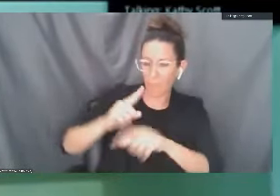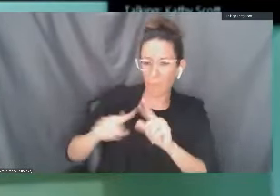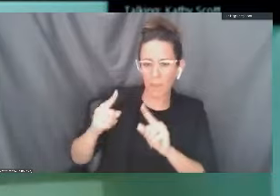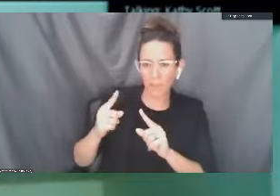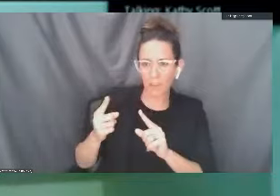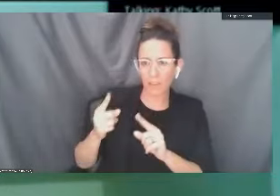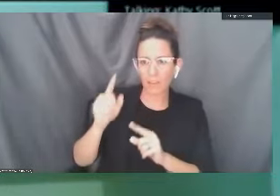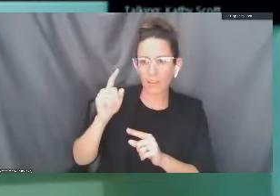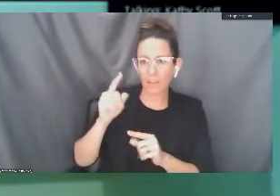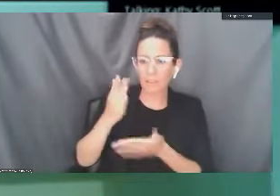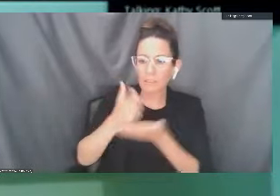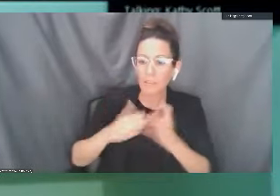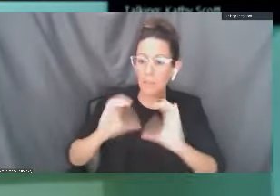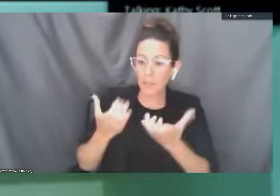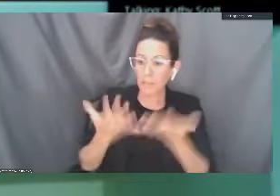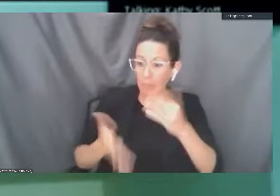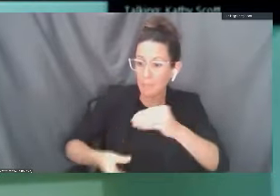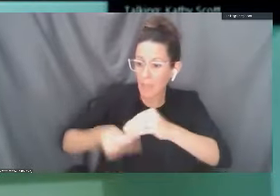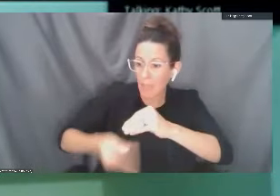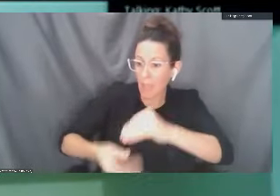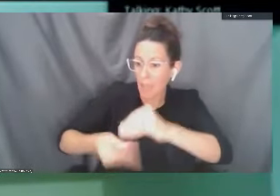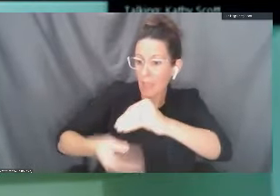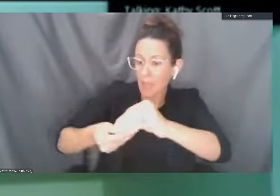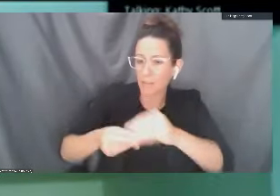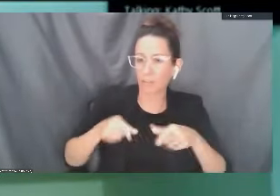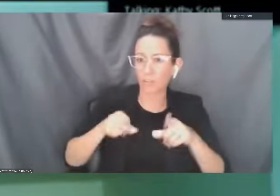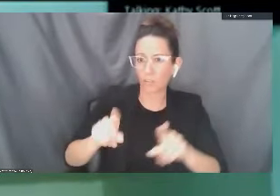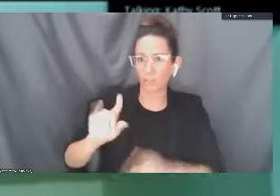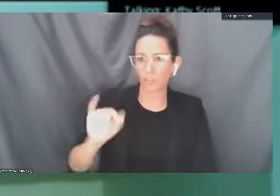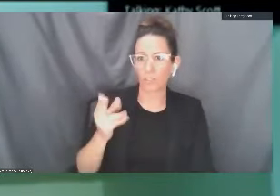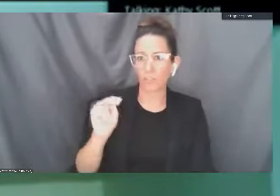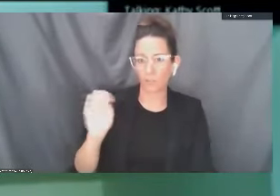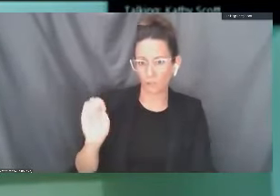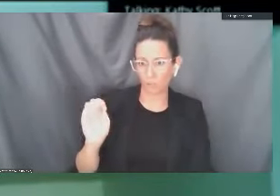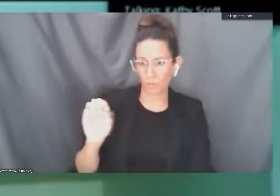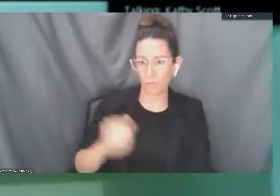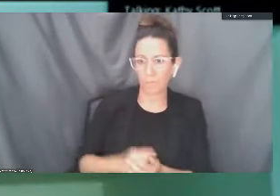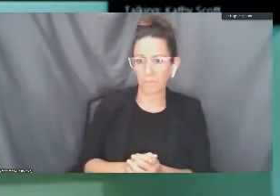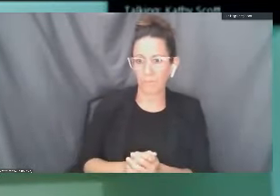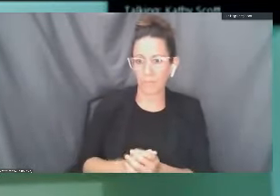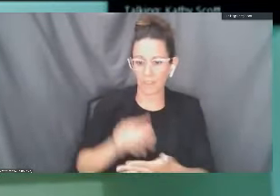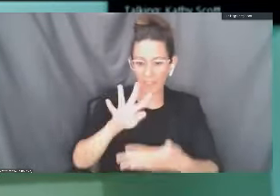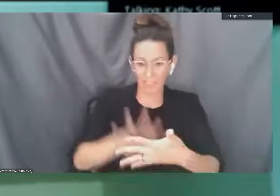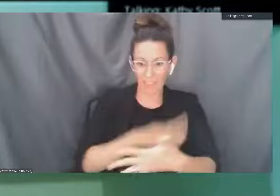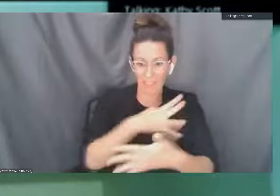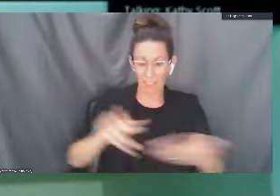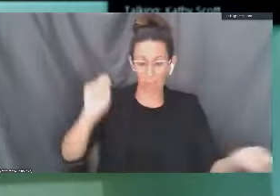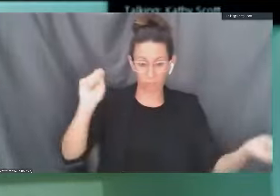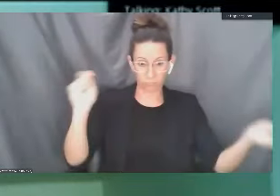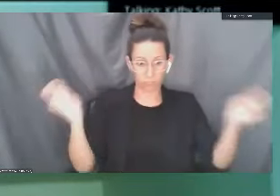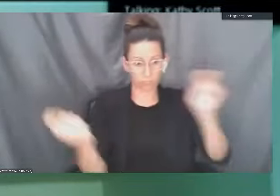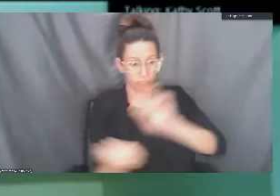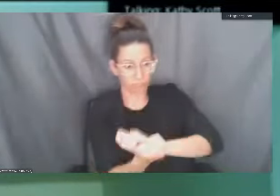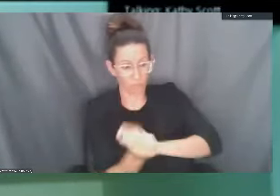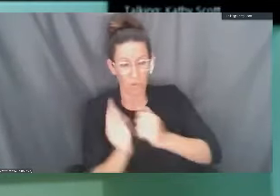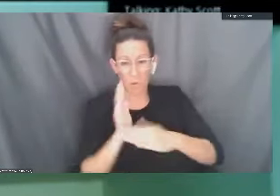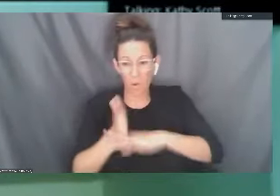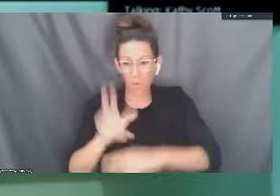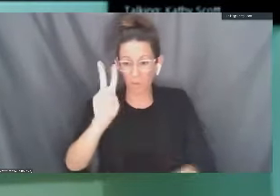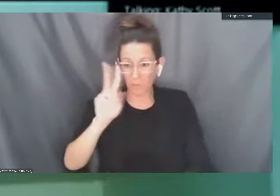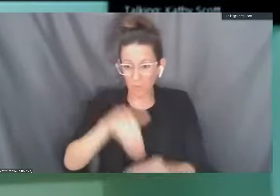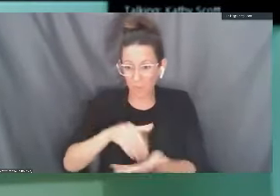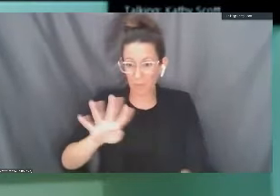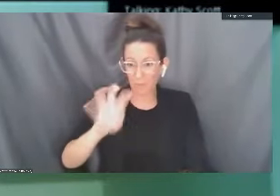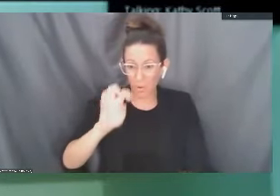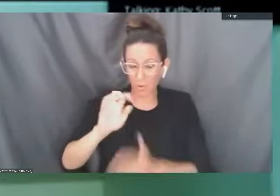as additional classes will be added during the month of June. Changing such a large schedule with about 2,400 classes is a